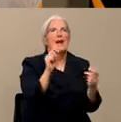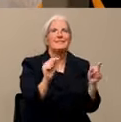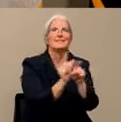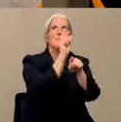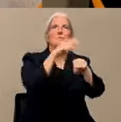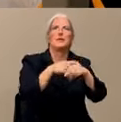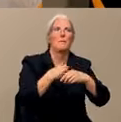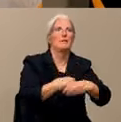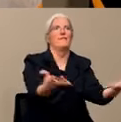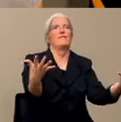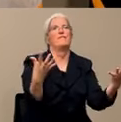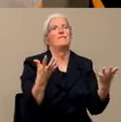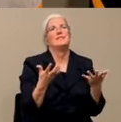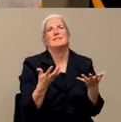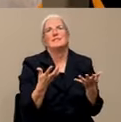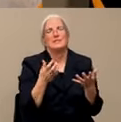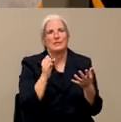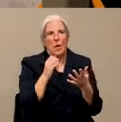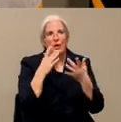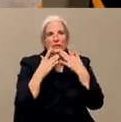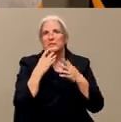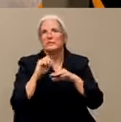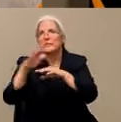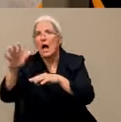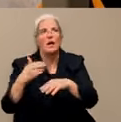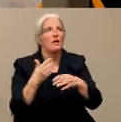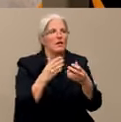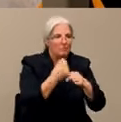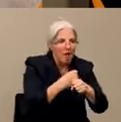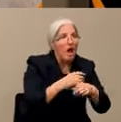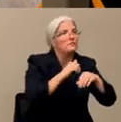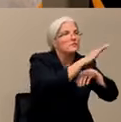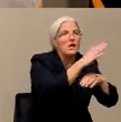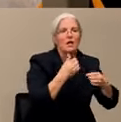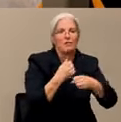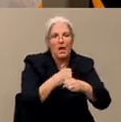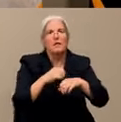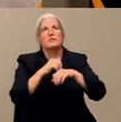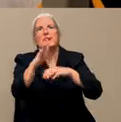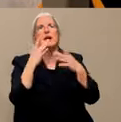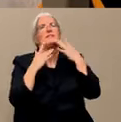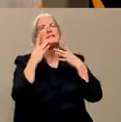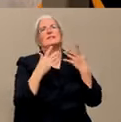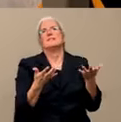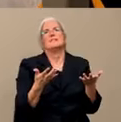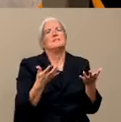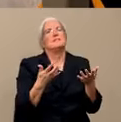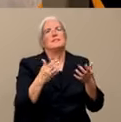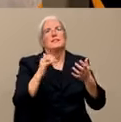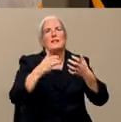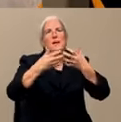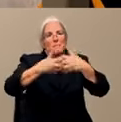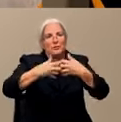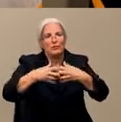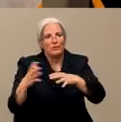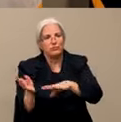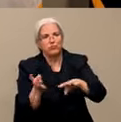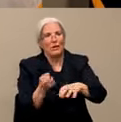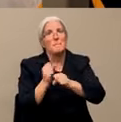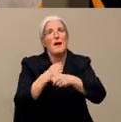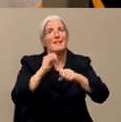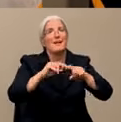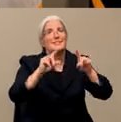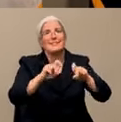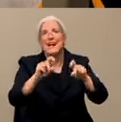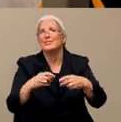shortages of just almost every step in this testing process. Machines to run the tests on. People are trying to buy more.